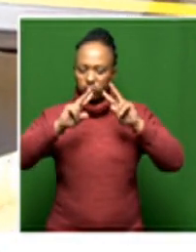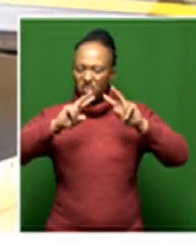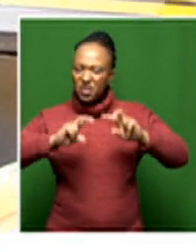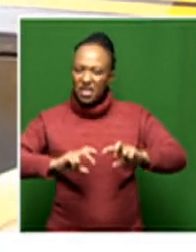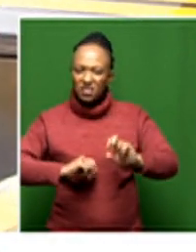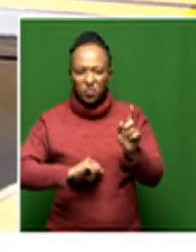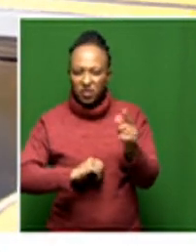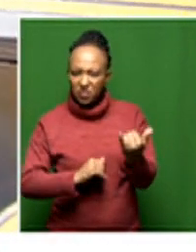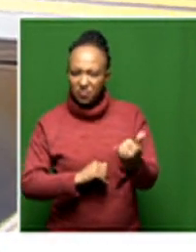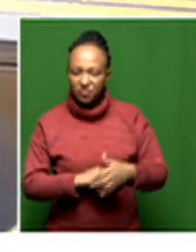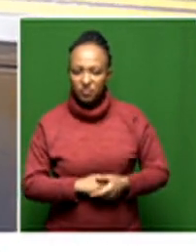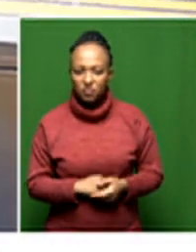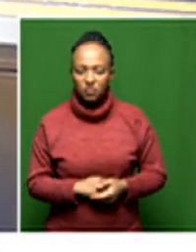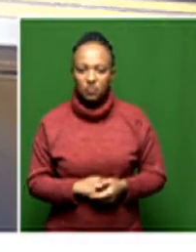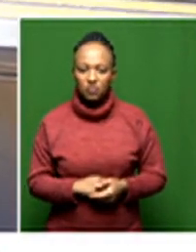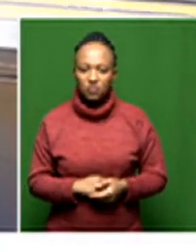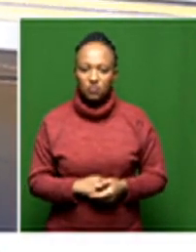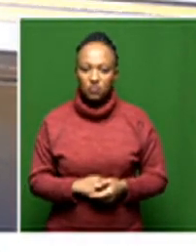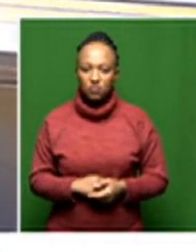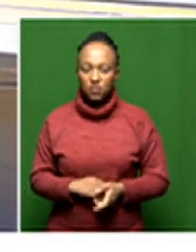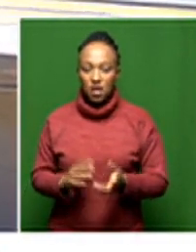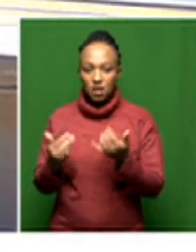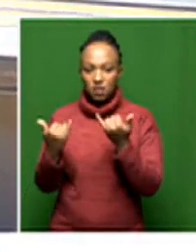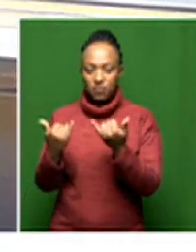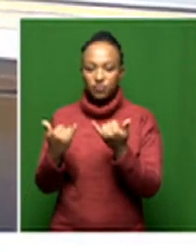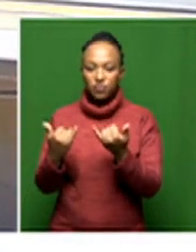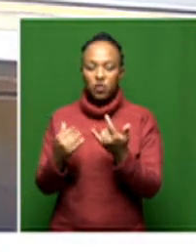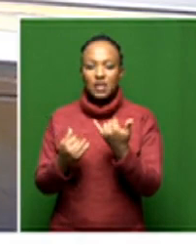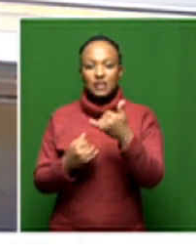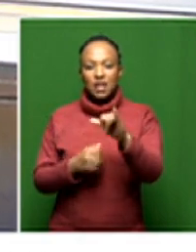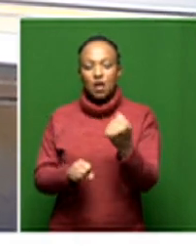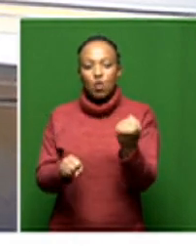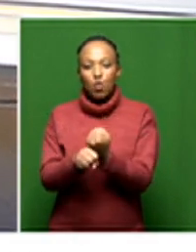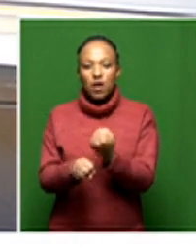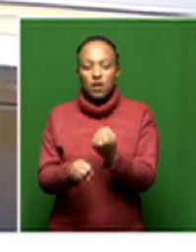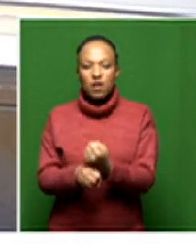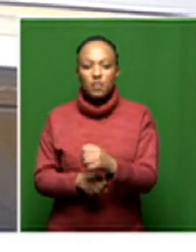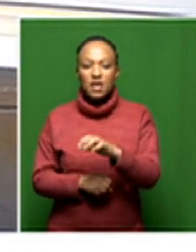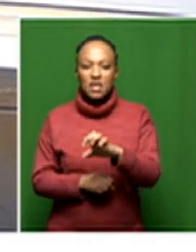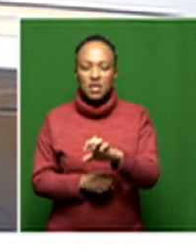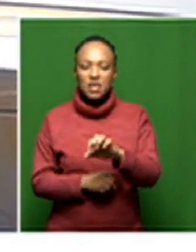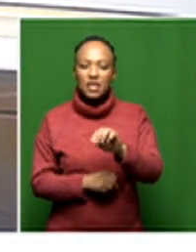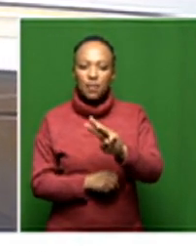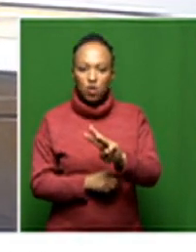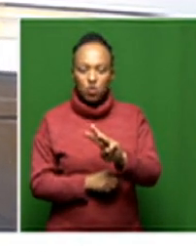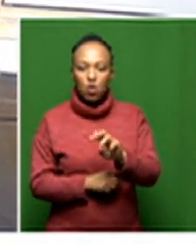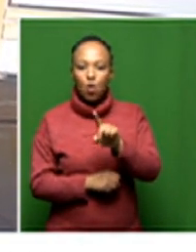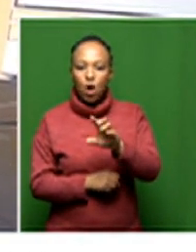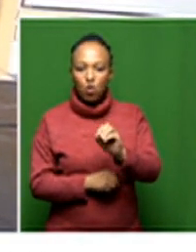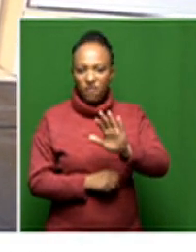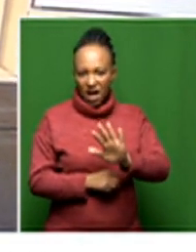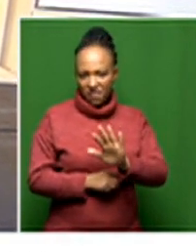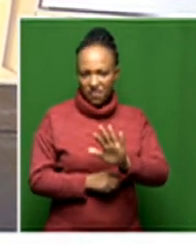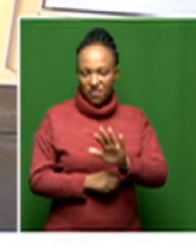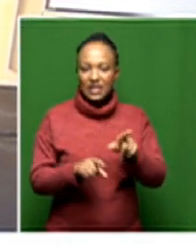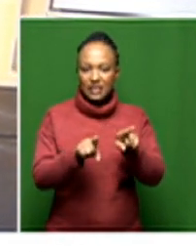so at the moment um i'm still working on the uw 105 site that's on the same